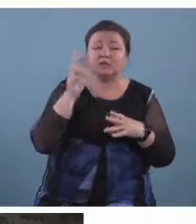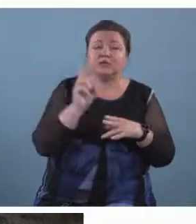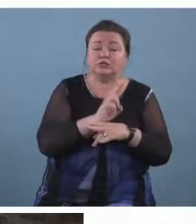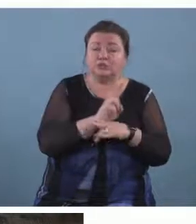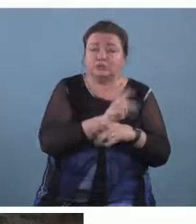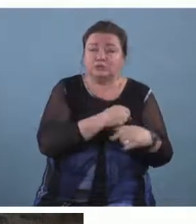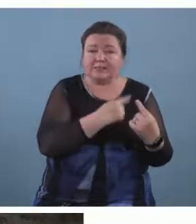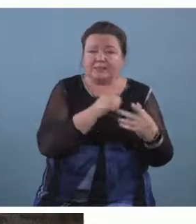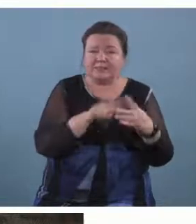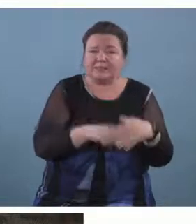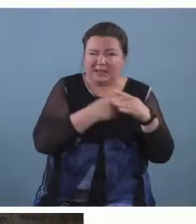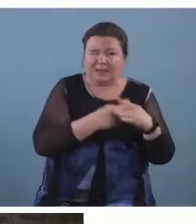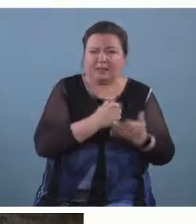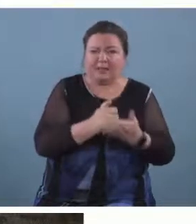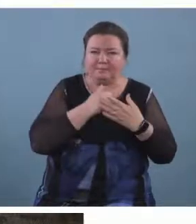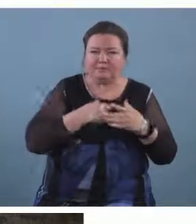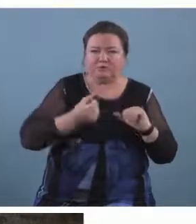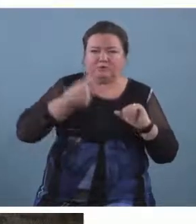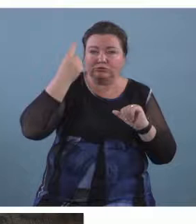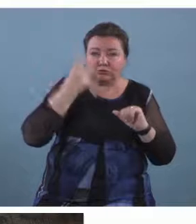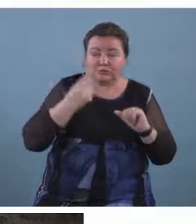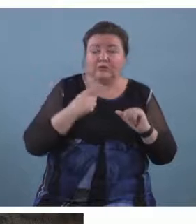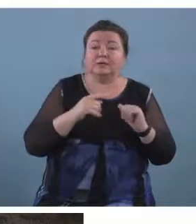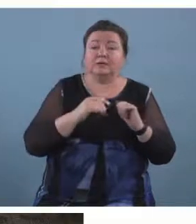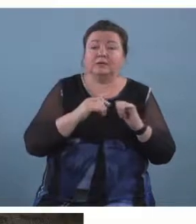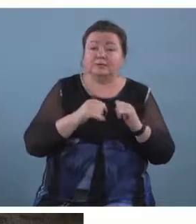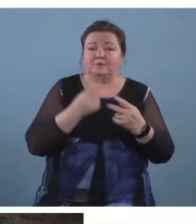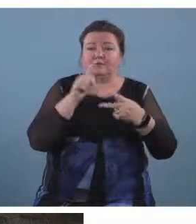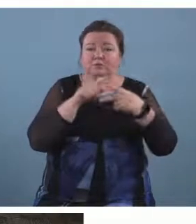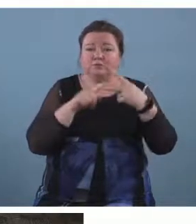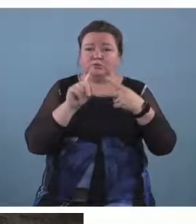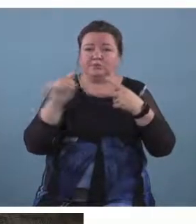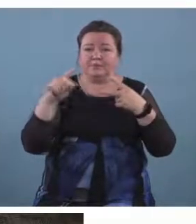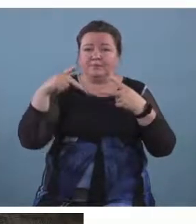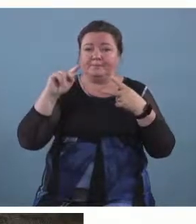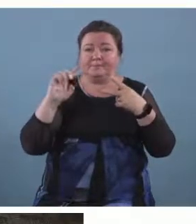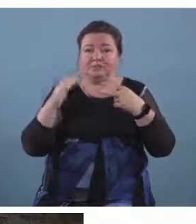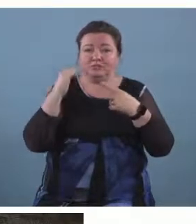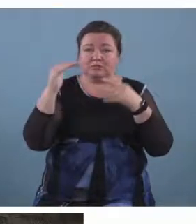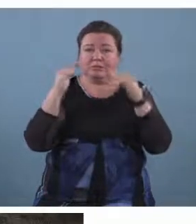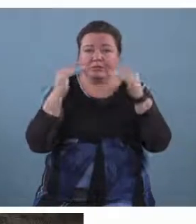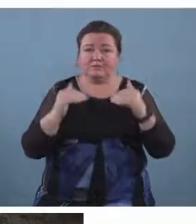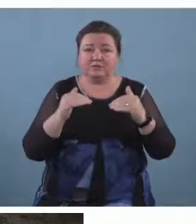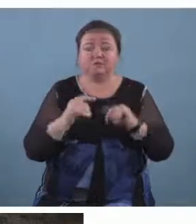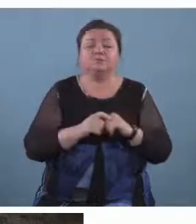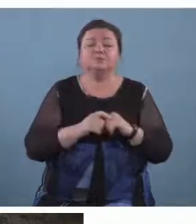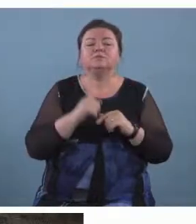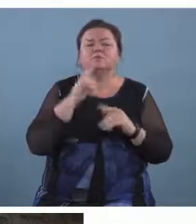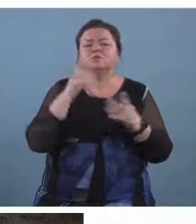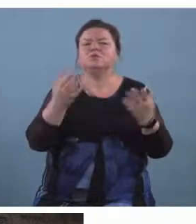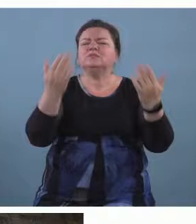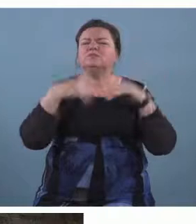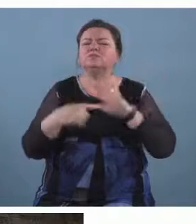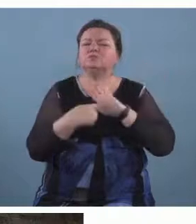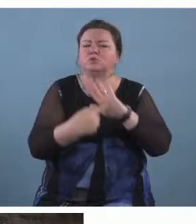very beginning it introduces two different pitch patterns if we go on to the next slide i can show you four